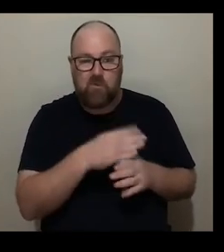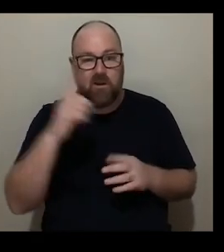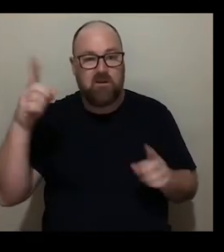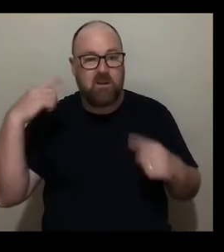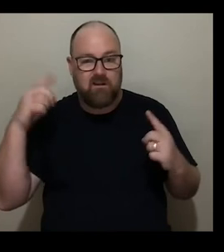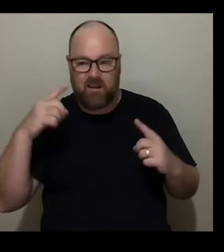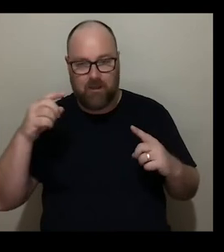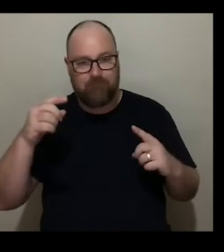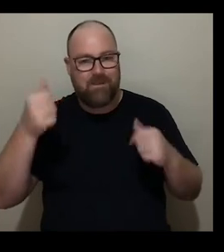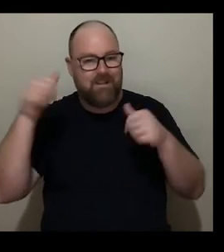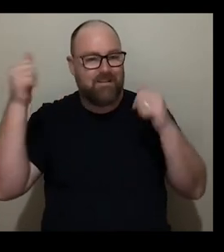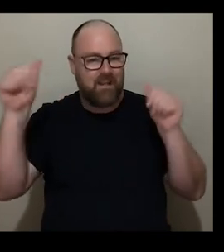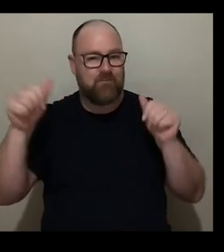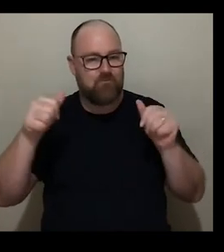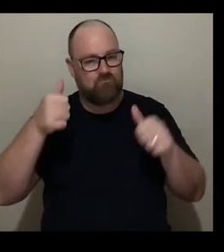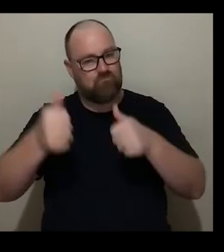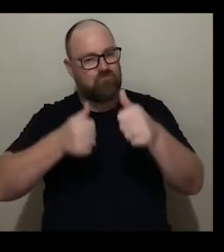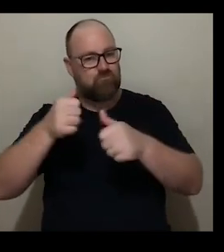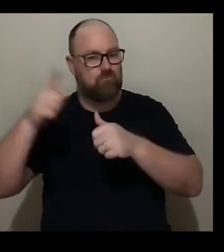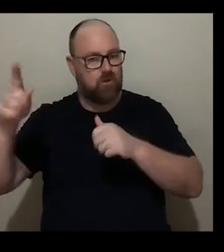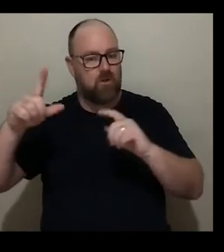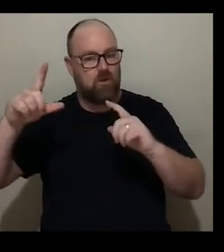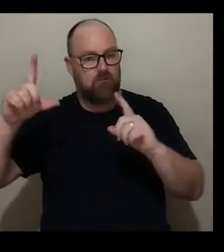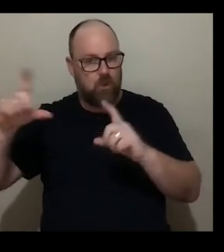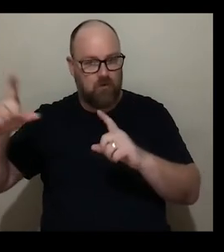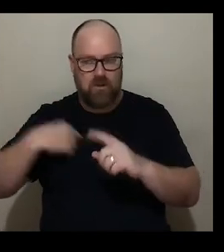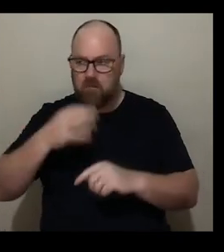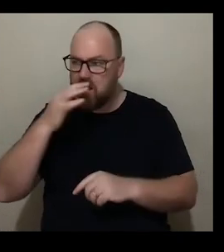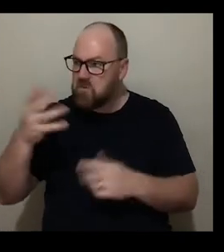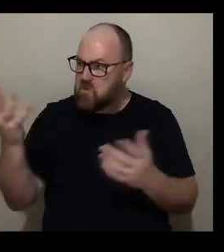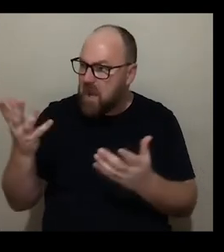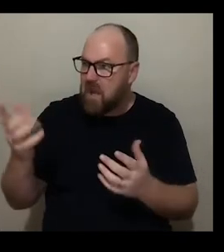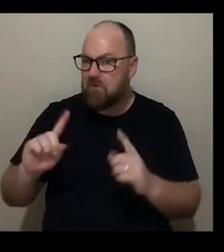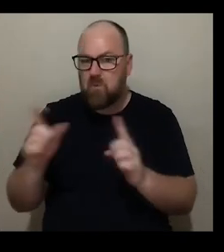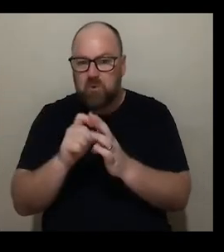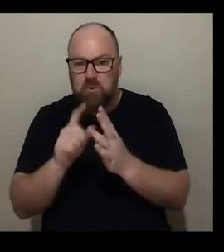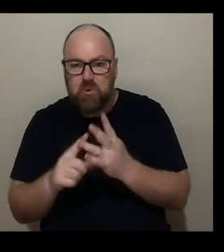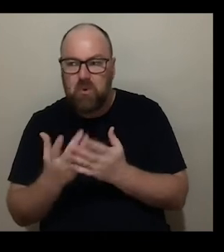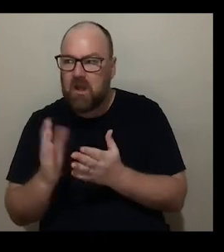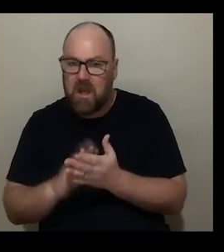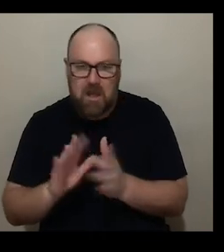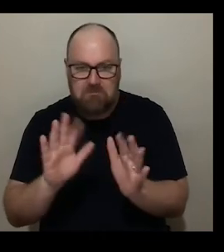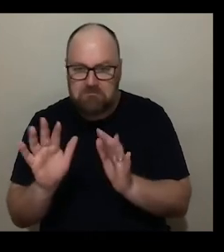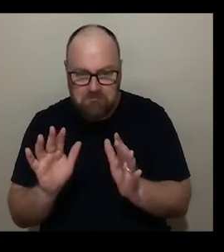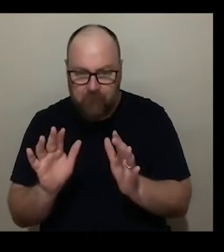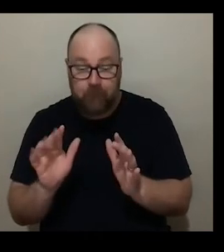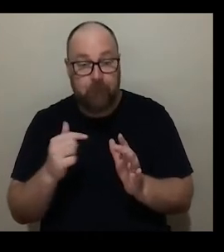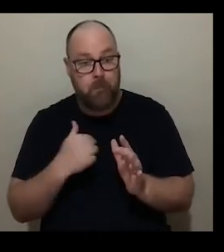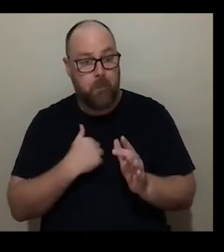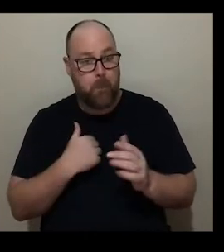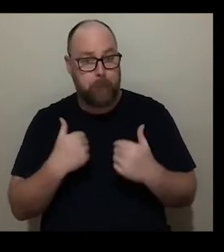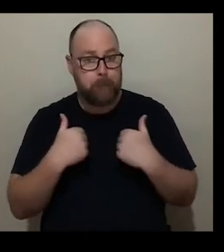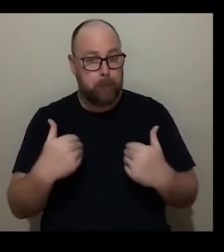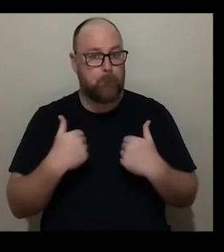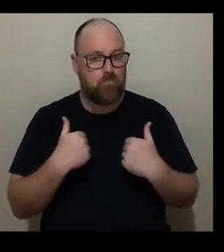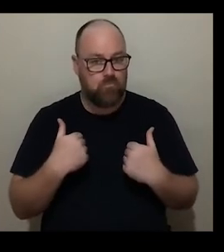quite successful photographers um you know where where do you show work how do you contact a gallery and i was quite surprised